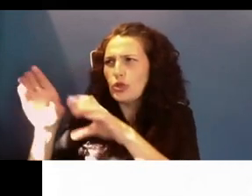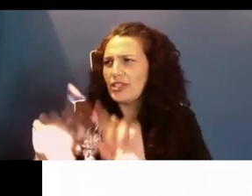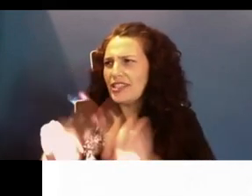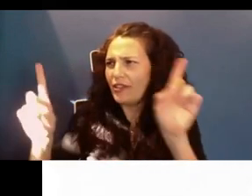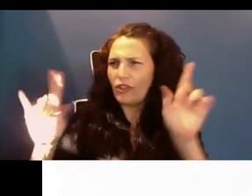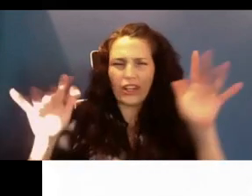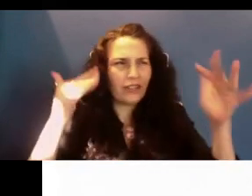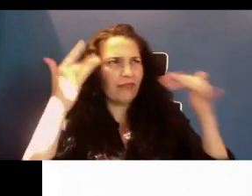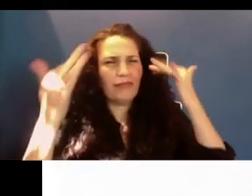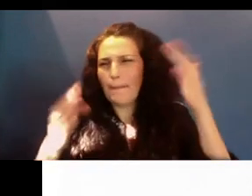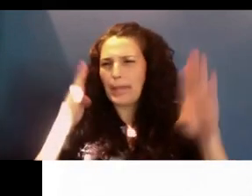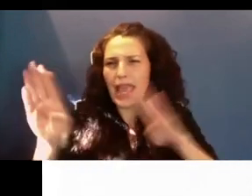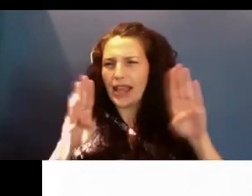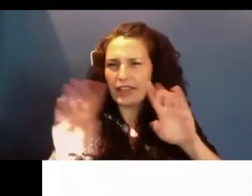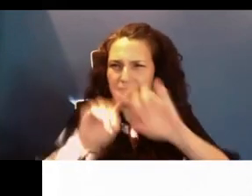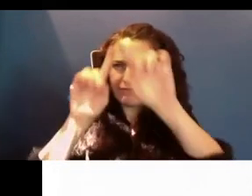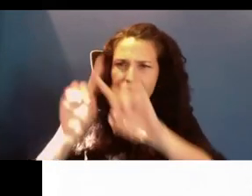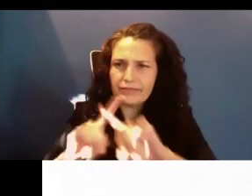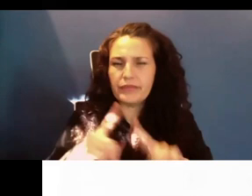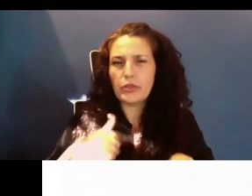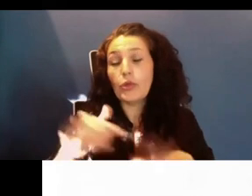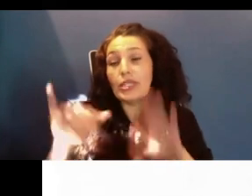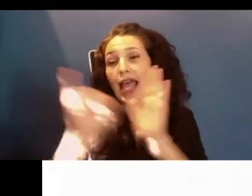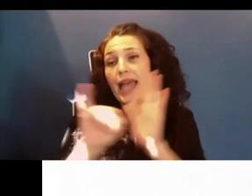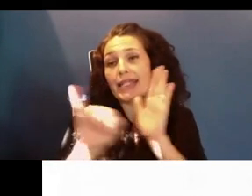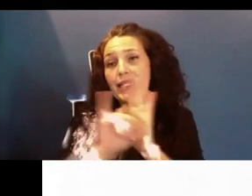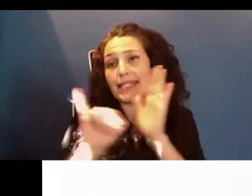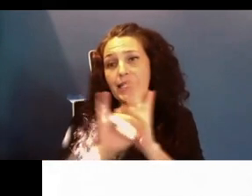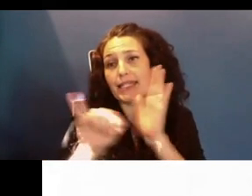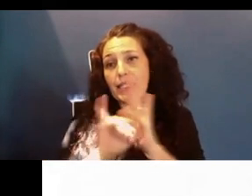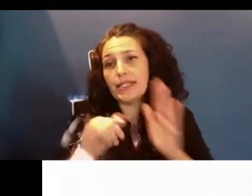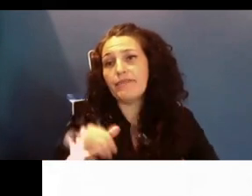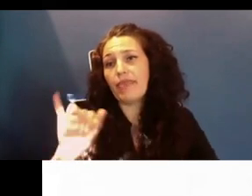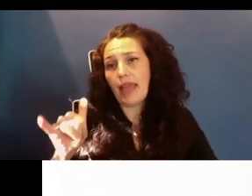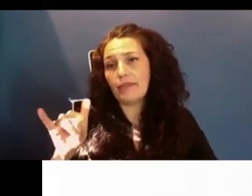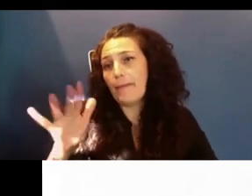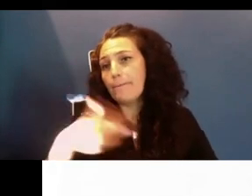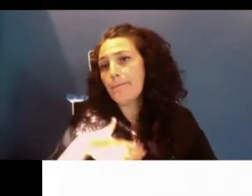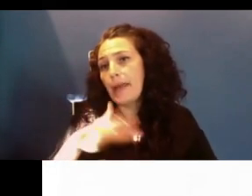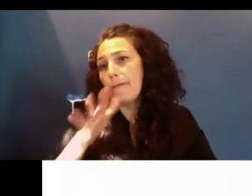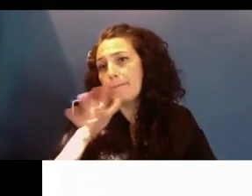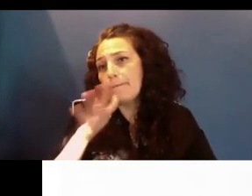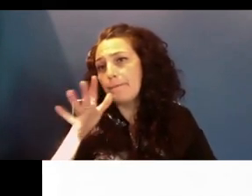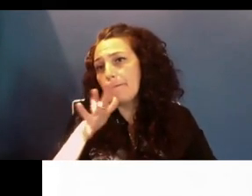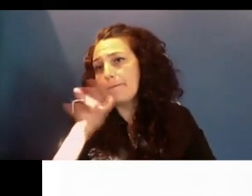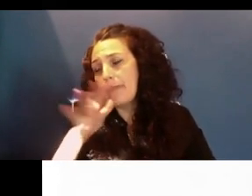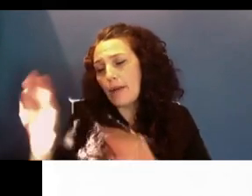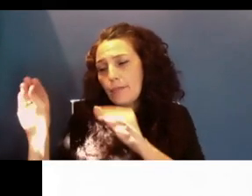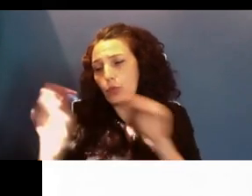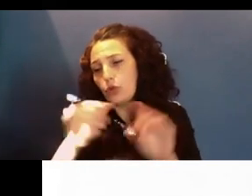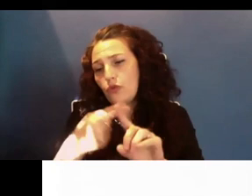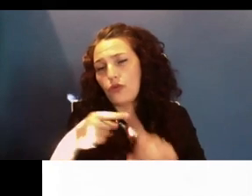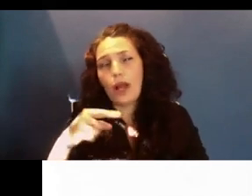idea of identity that first got me started. My mom immigrated to the United States from Indonesia, and she had